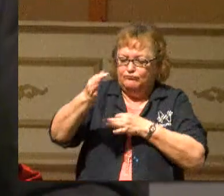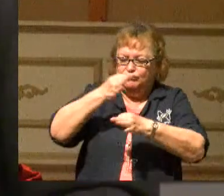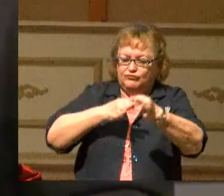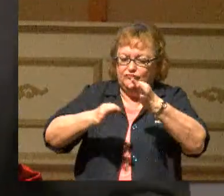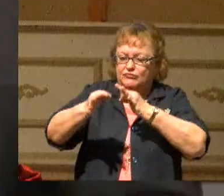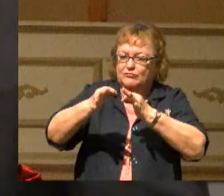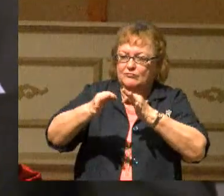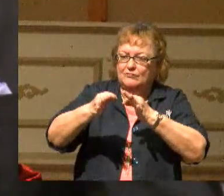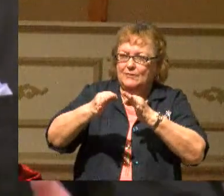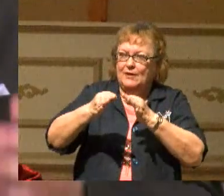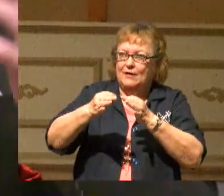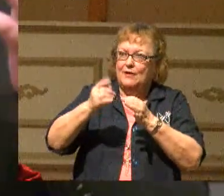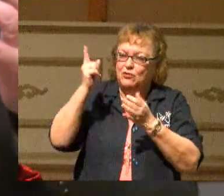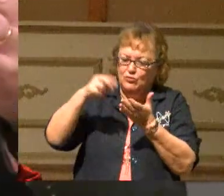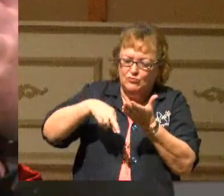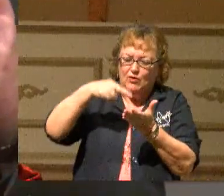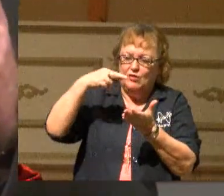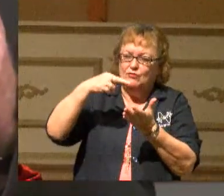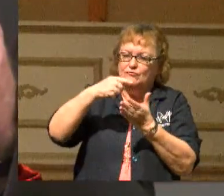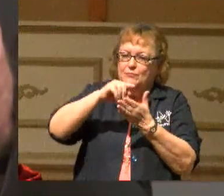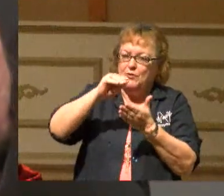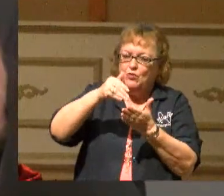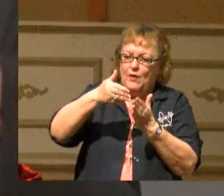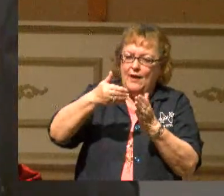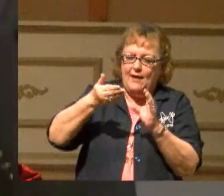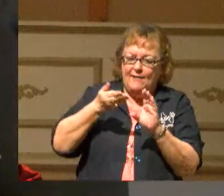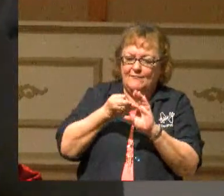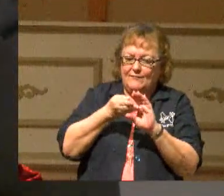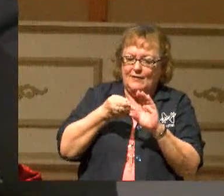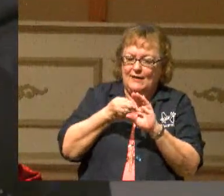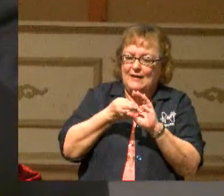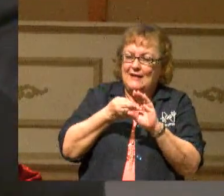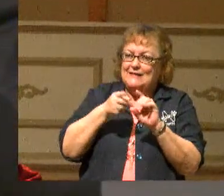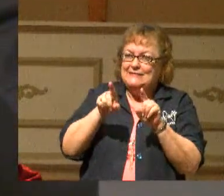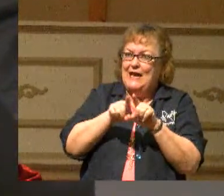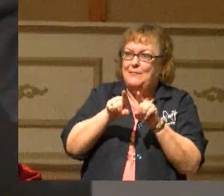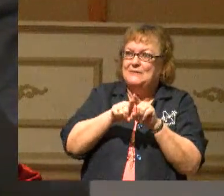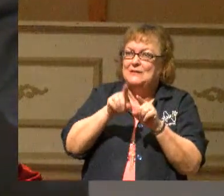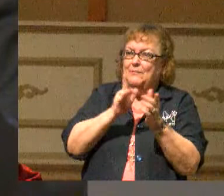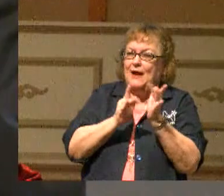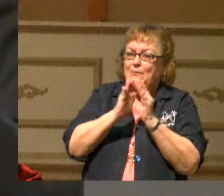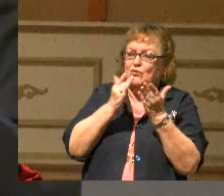I believe you rose again from the grave, just like the Bible says.